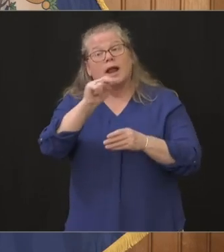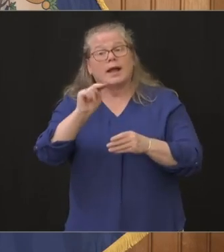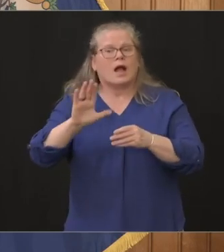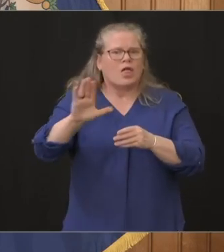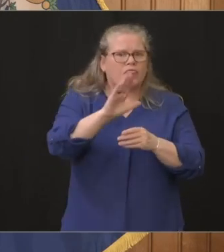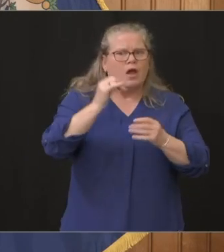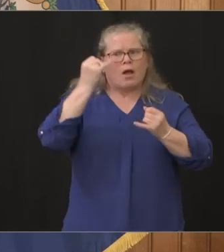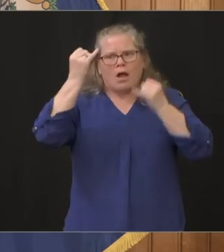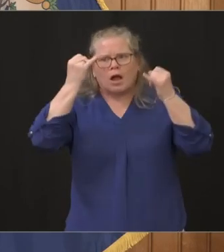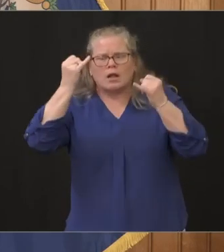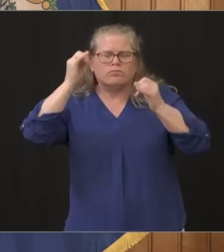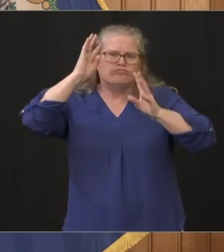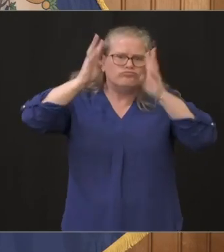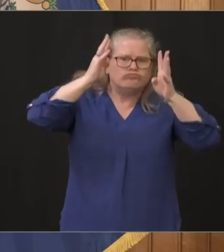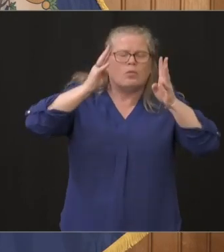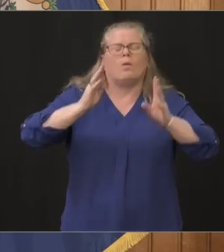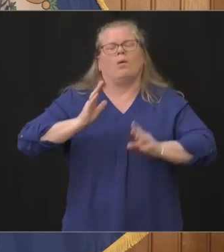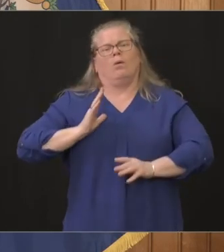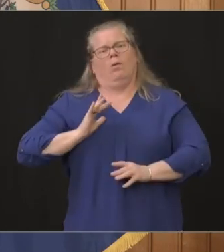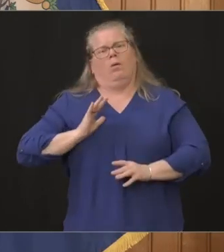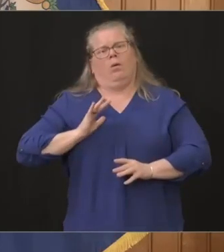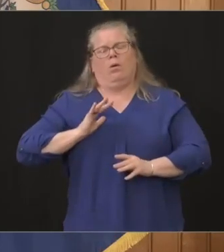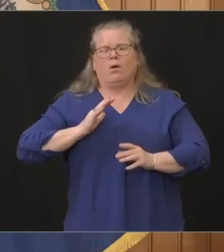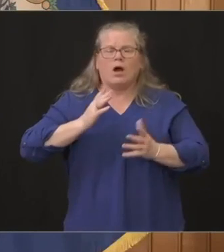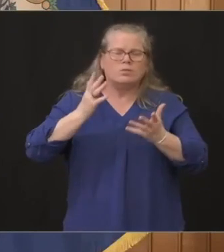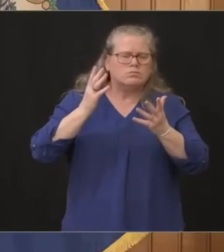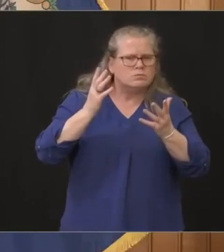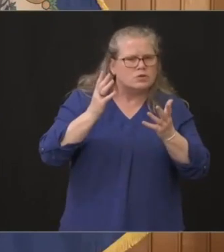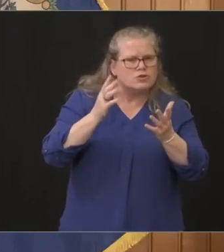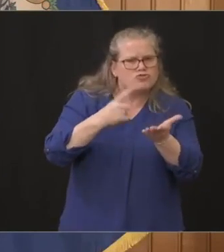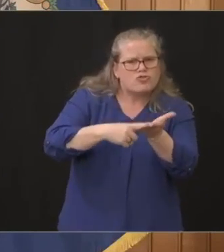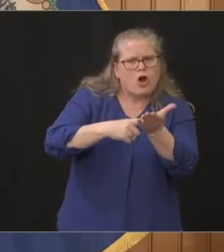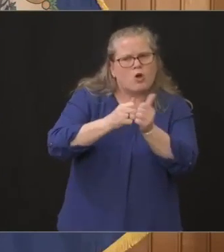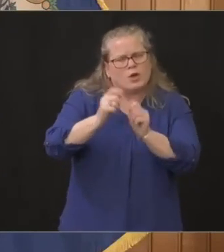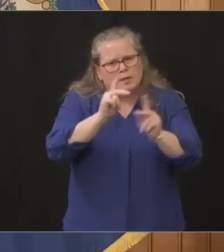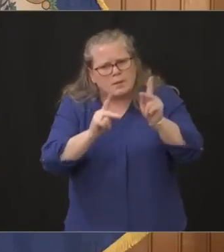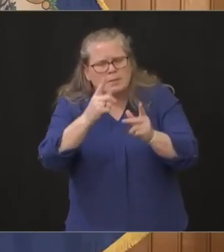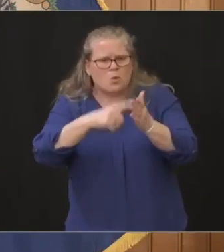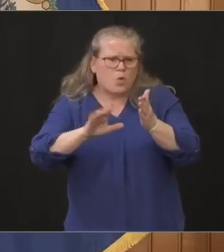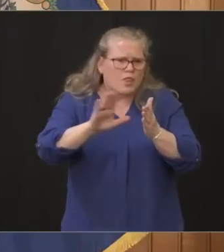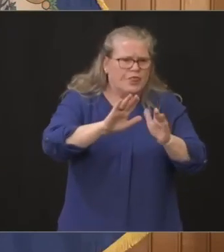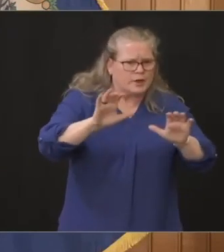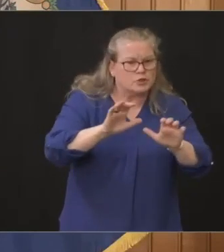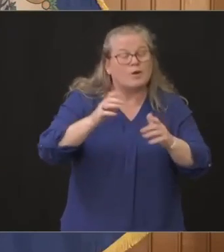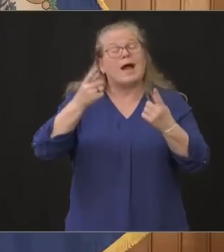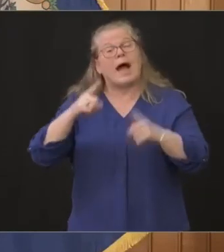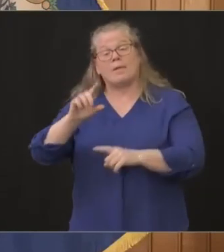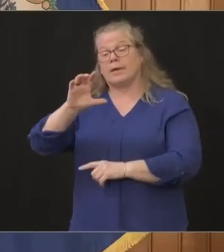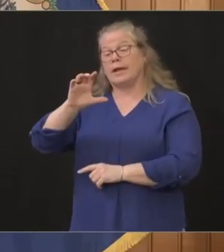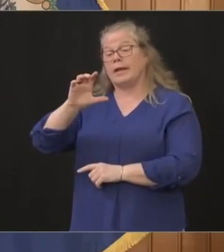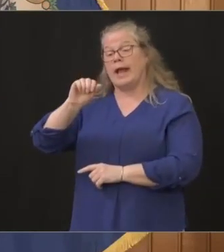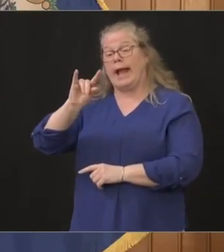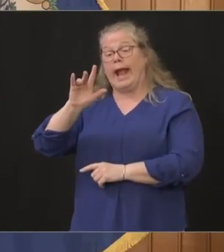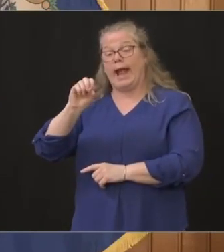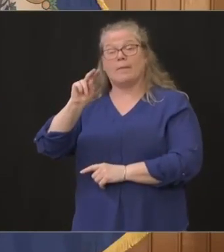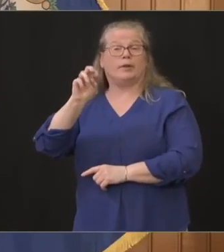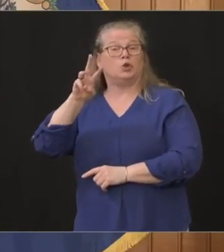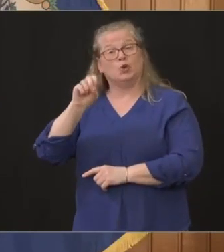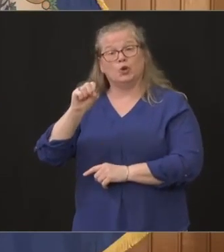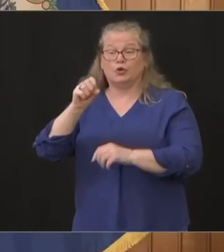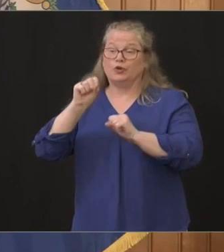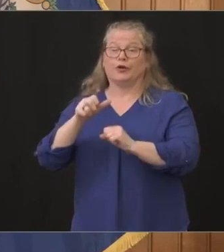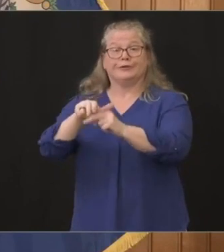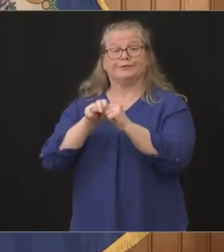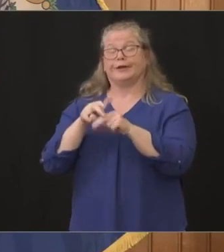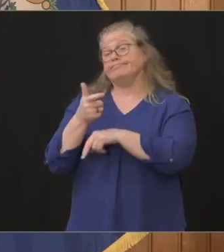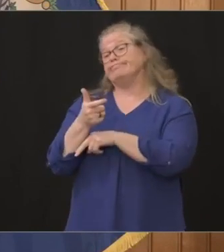talking to people and hearing what they're doing you can sit around looking at cable news and just getting frustrated or at least while you're doing cable news I